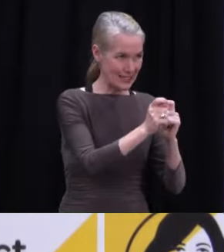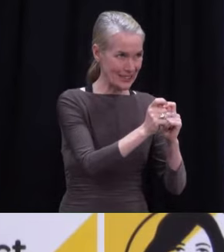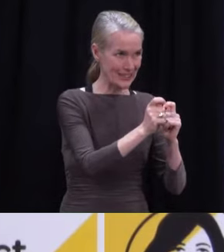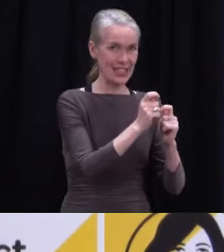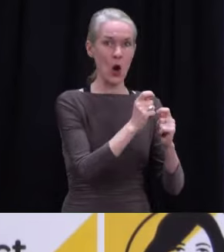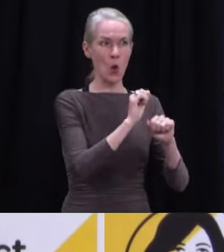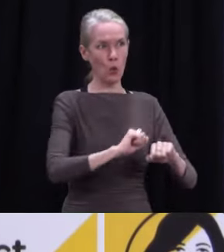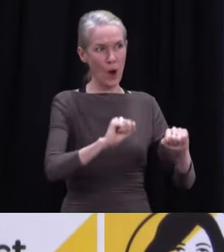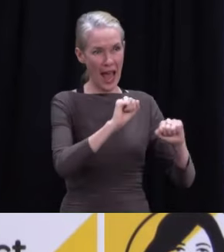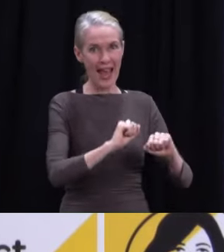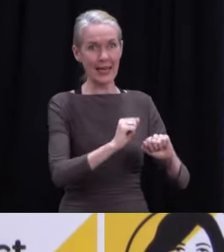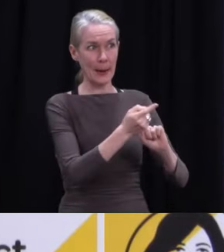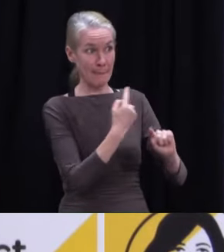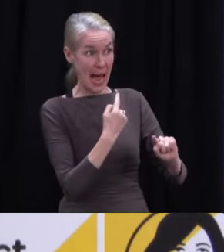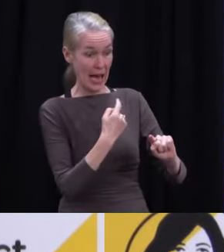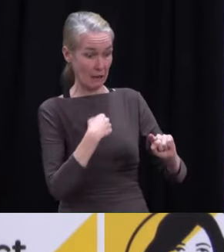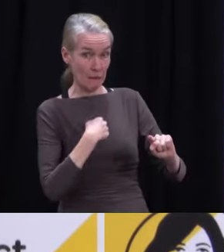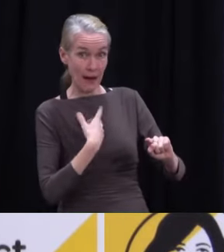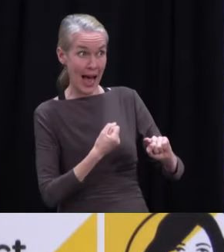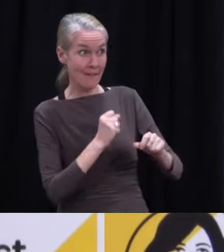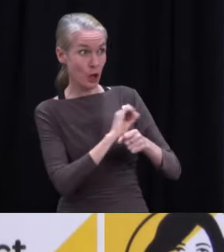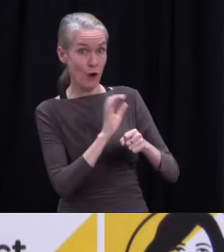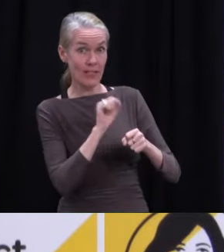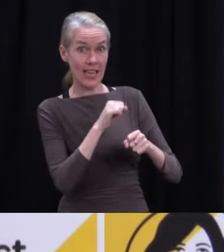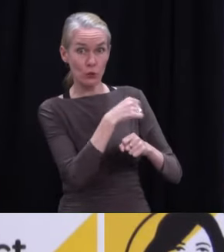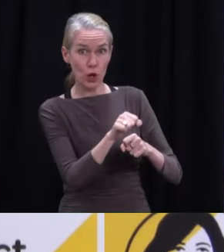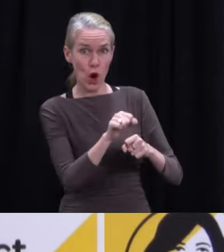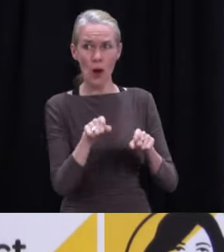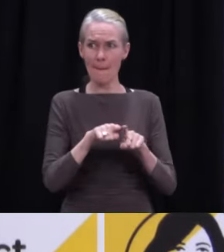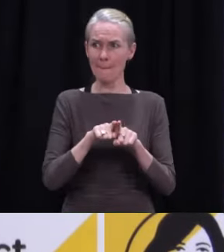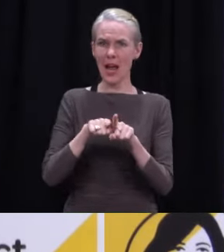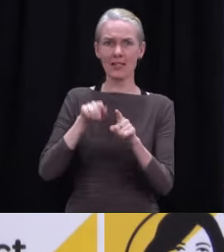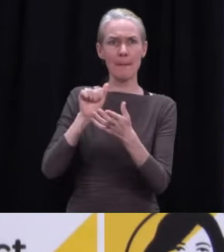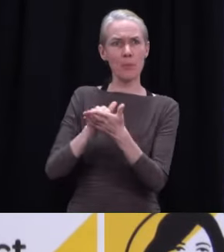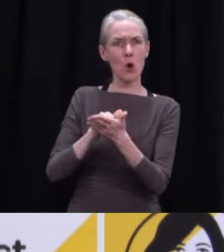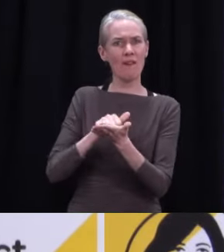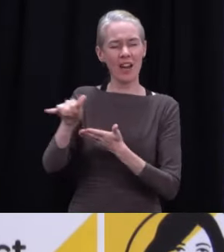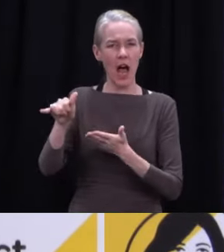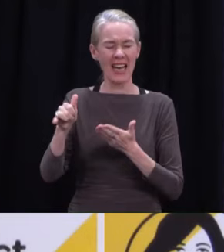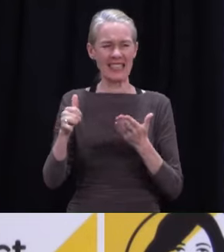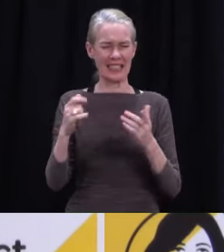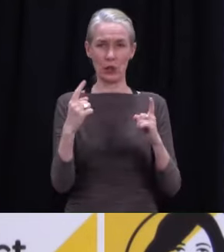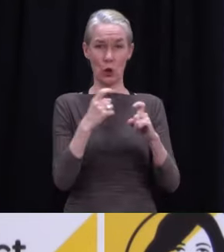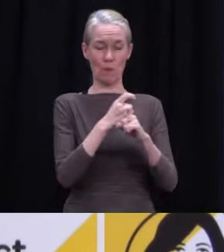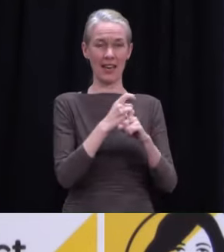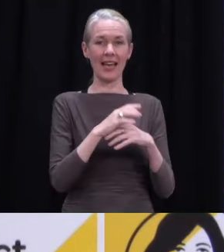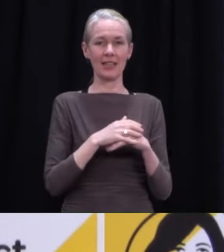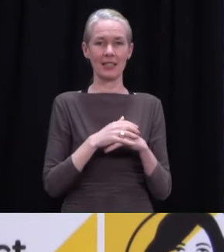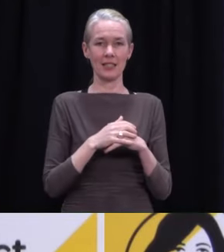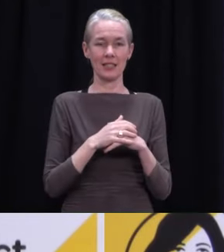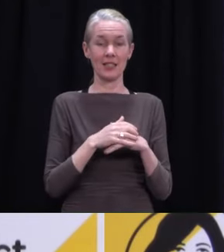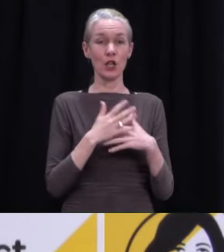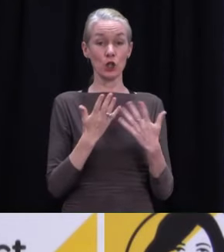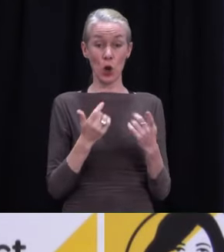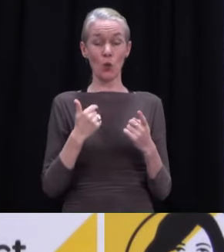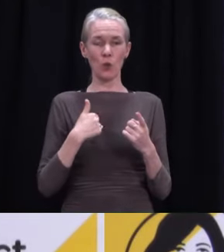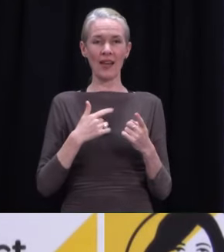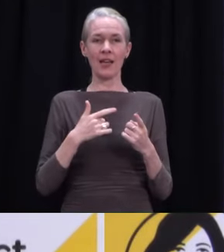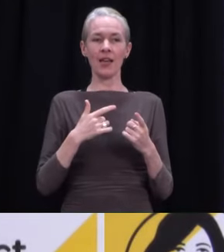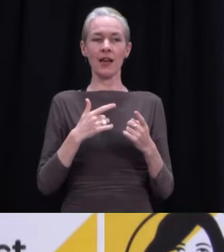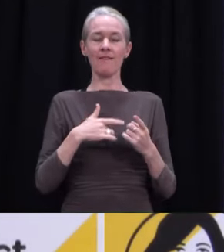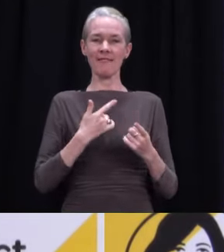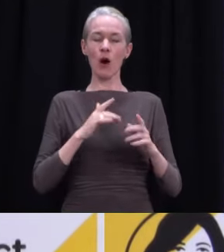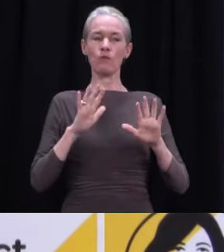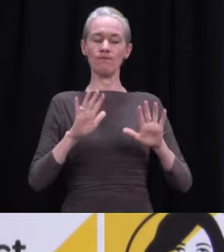most importantly, the considered view of the public health team was that because they were coming into managed isolation with a very rigorous testing regime,